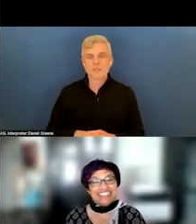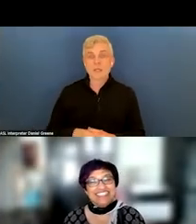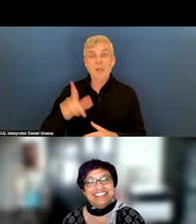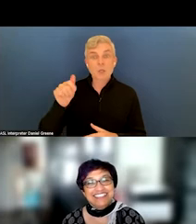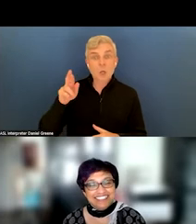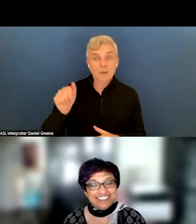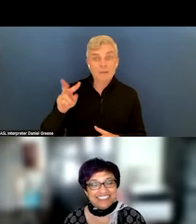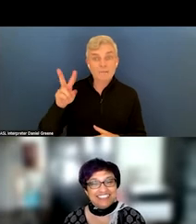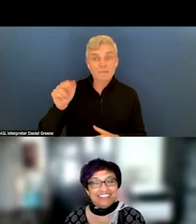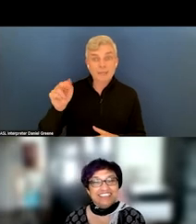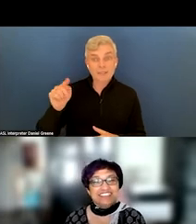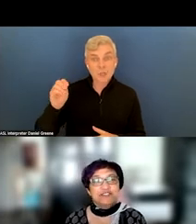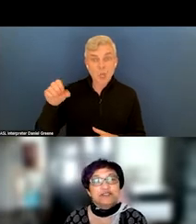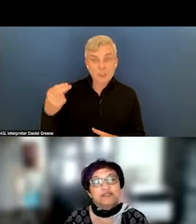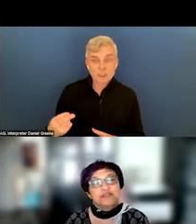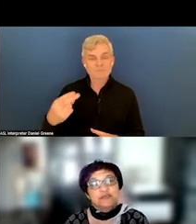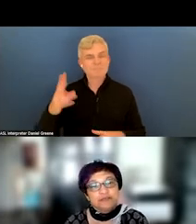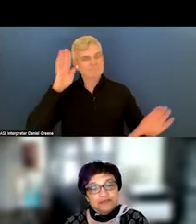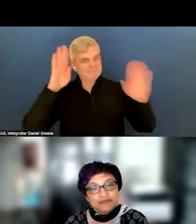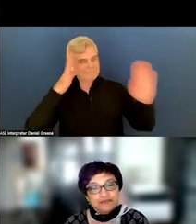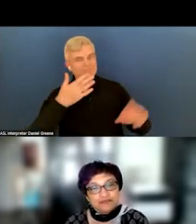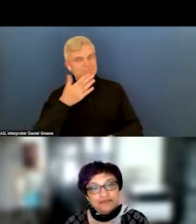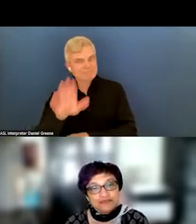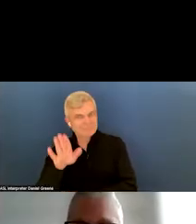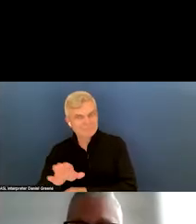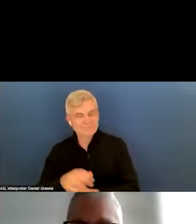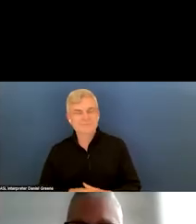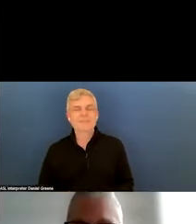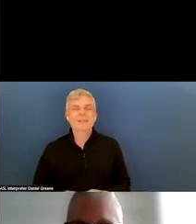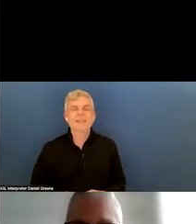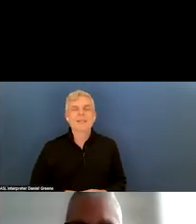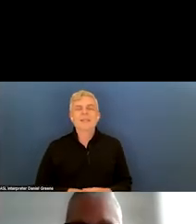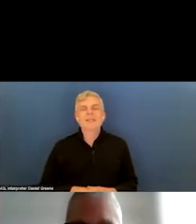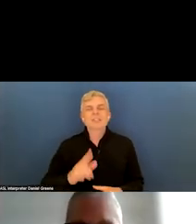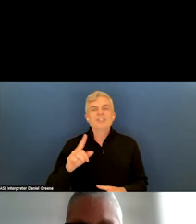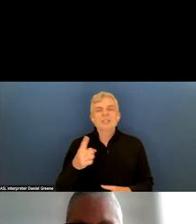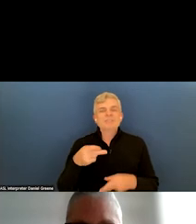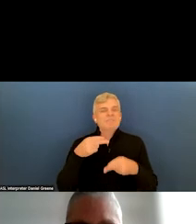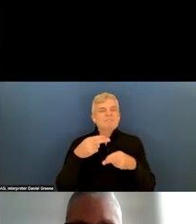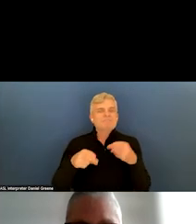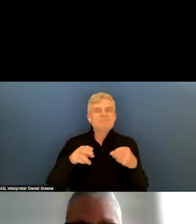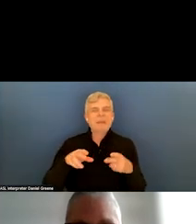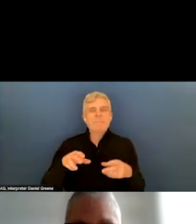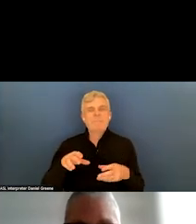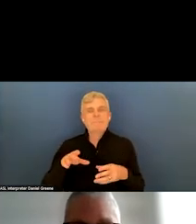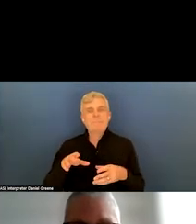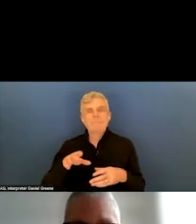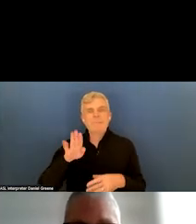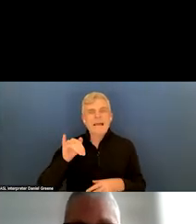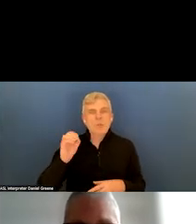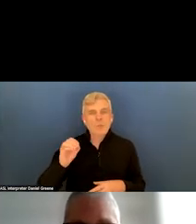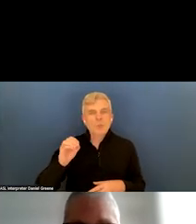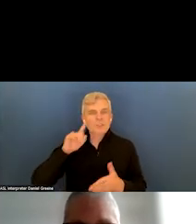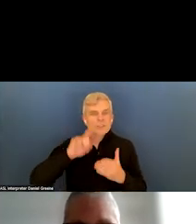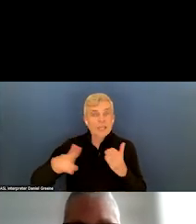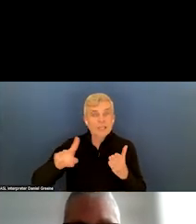Hi there. Good afternoon, everyone. Well, just a little bio check. It's been